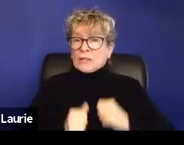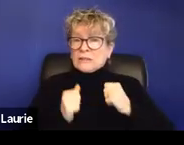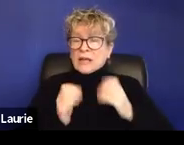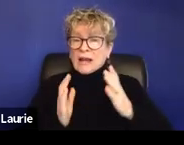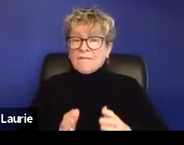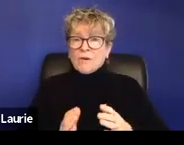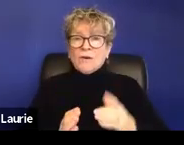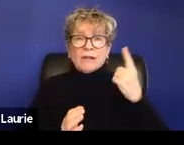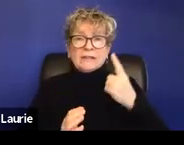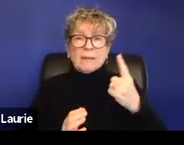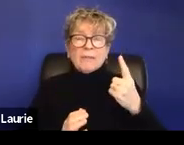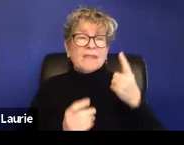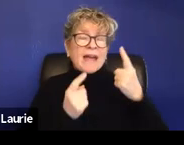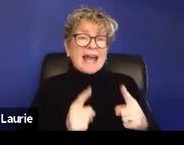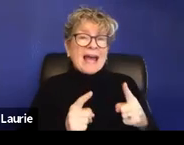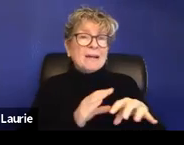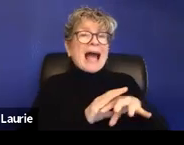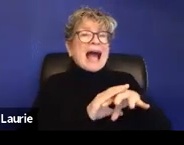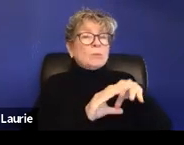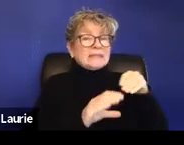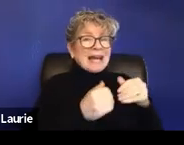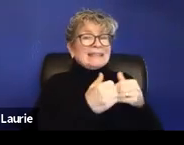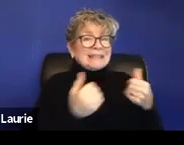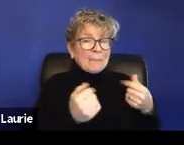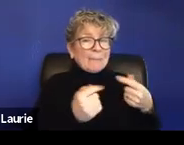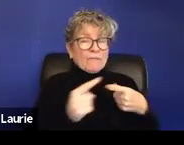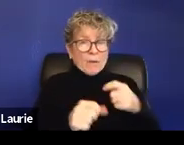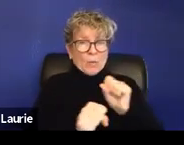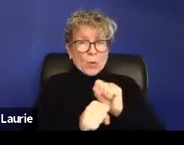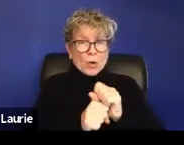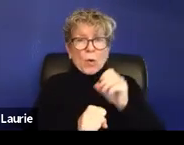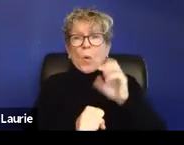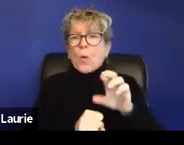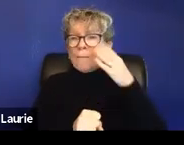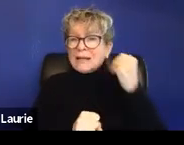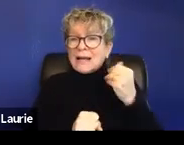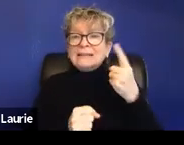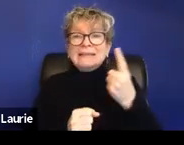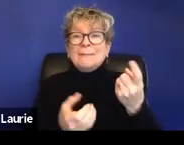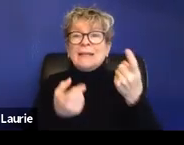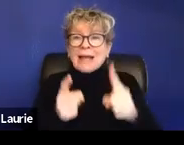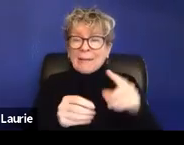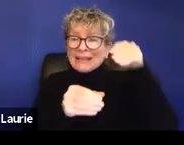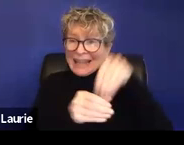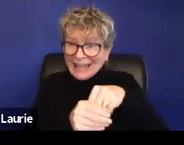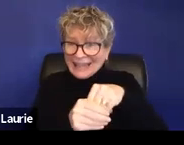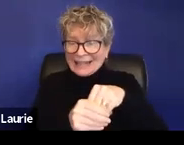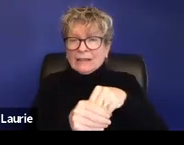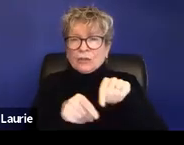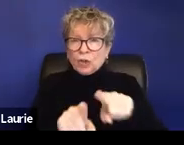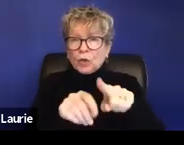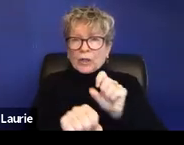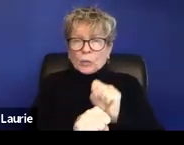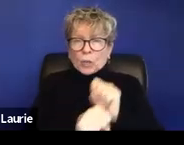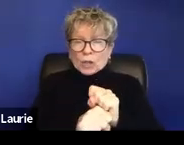of within the employment context context, it's also really important to be paying attention to timelines. Um,